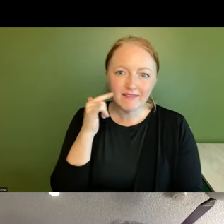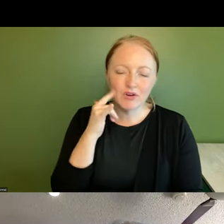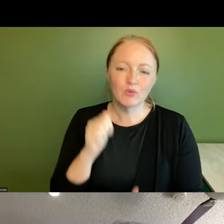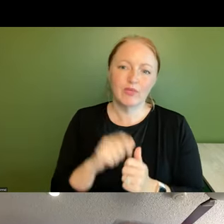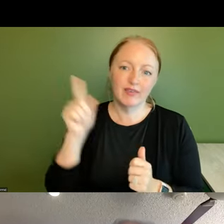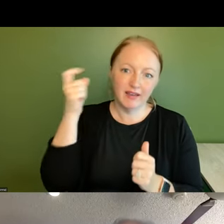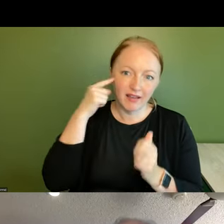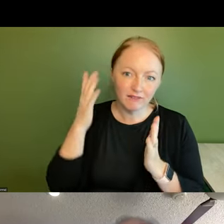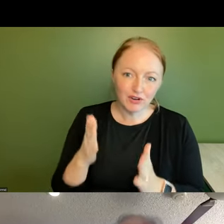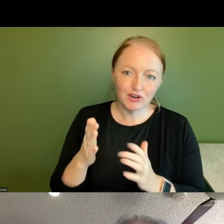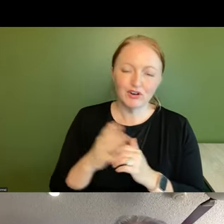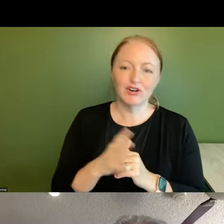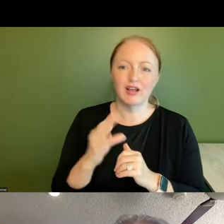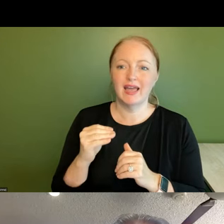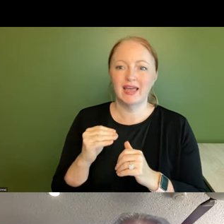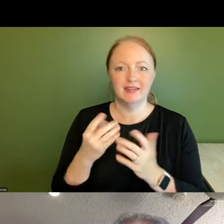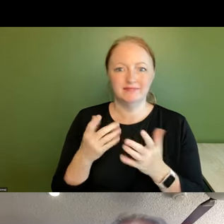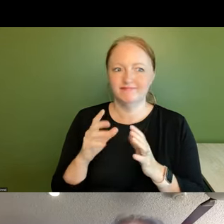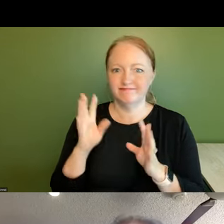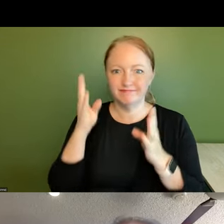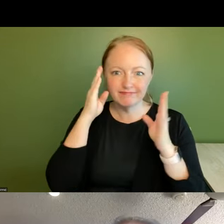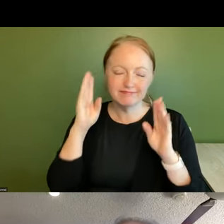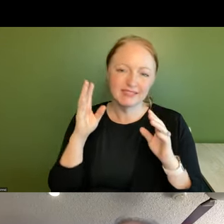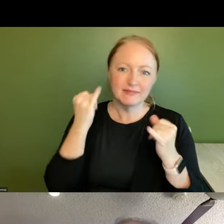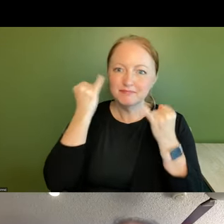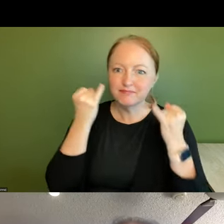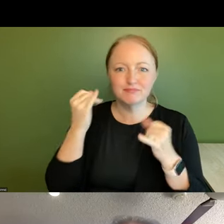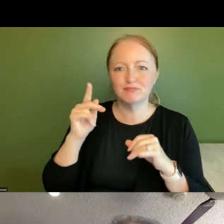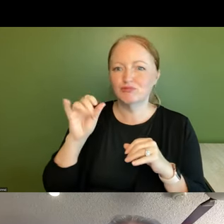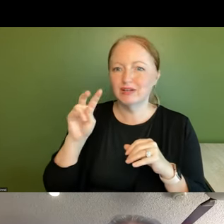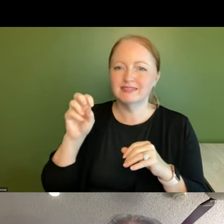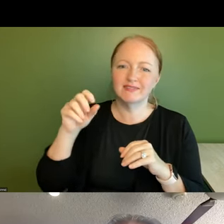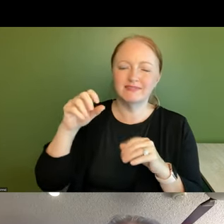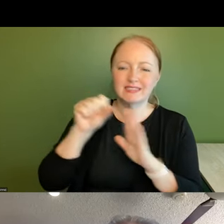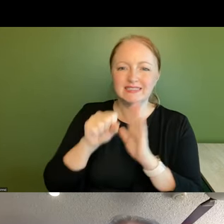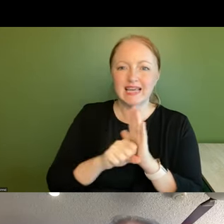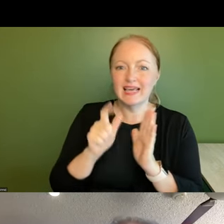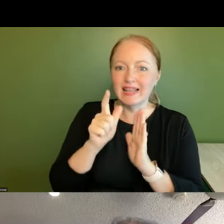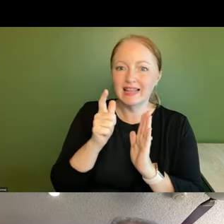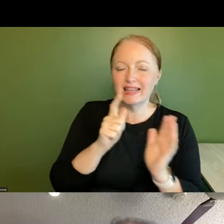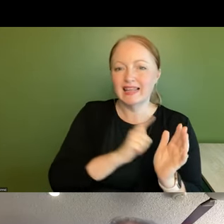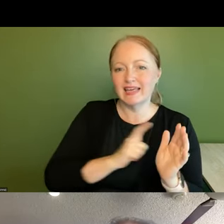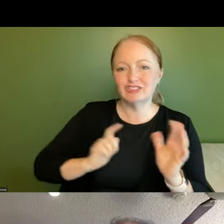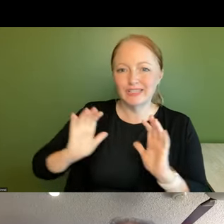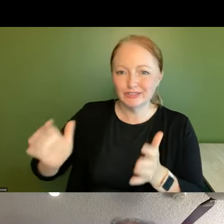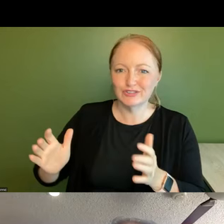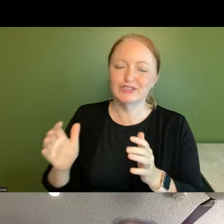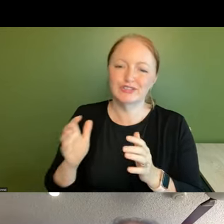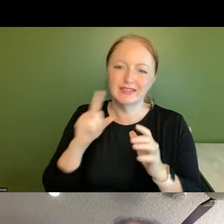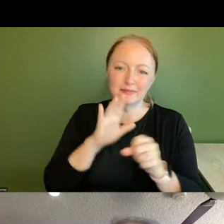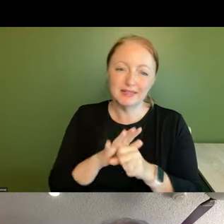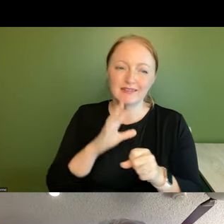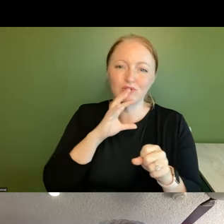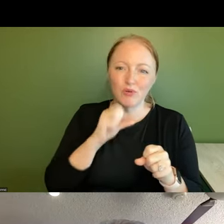the governor and a progressive state legislature committed to issues of a growing and older